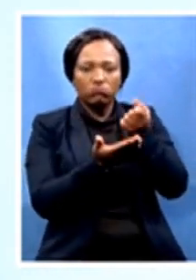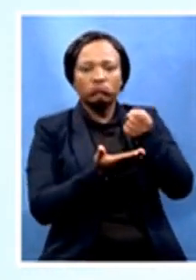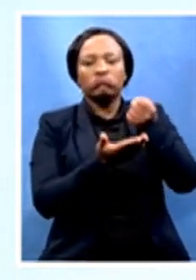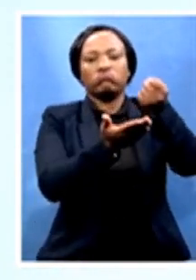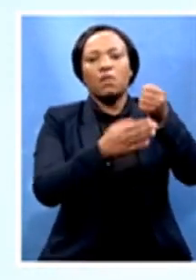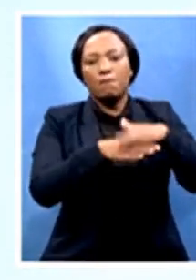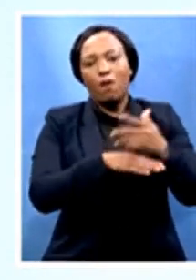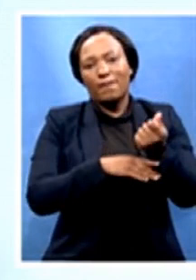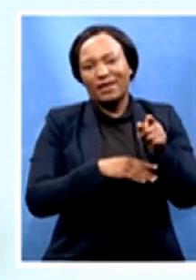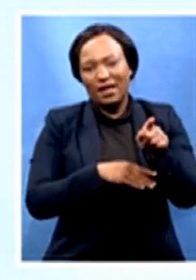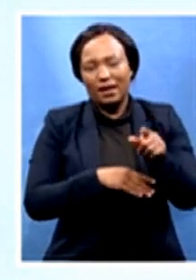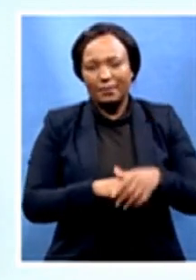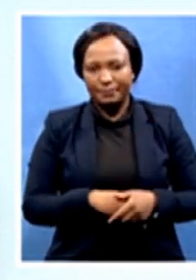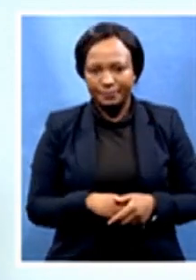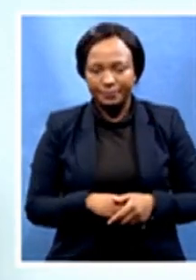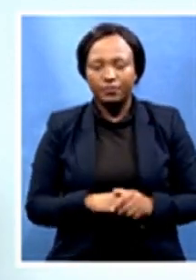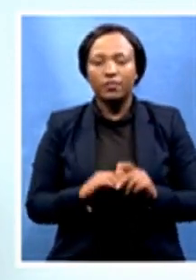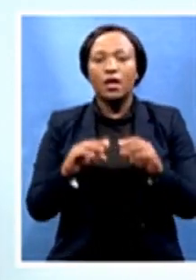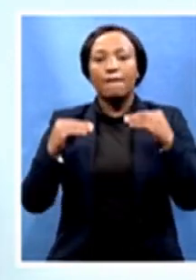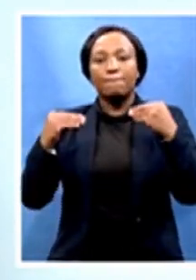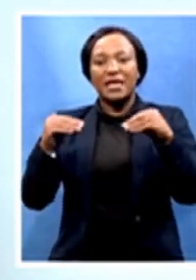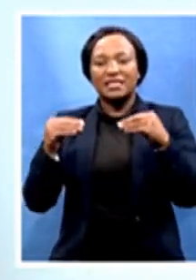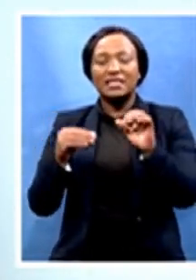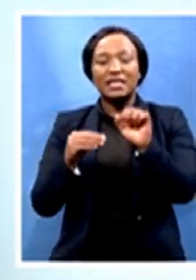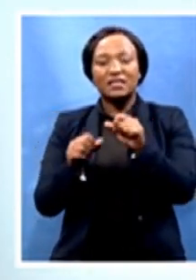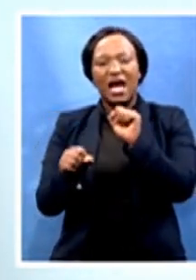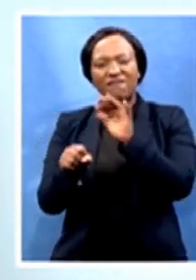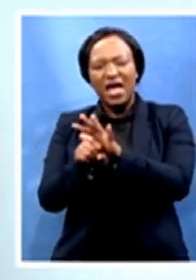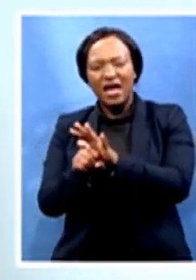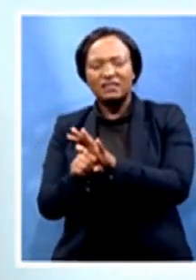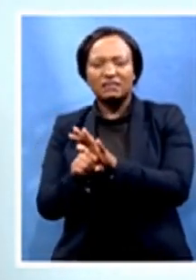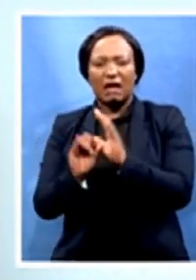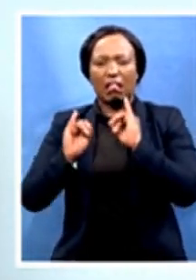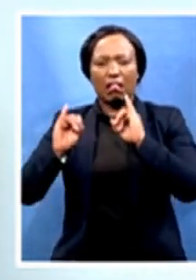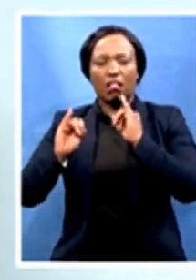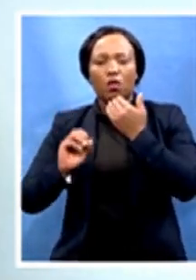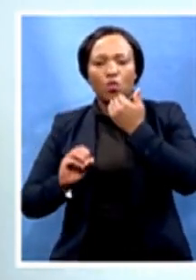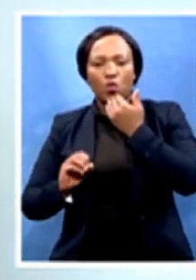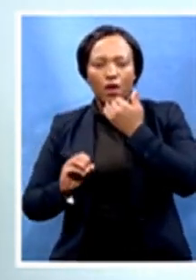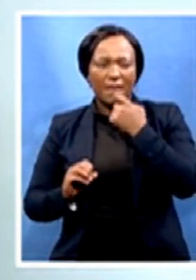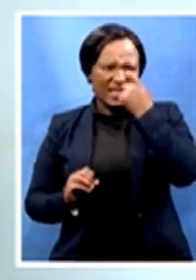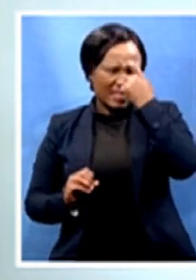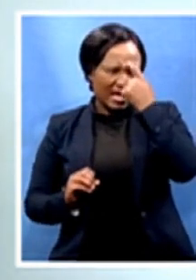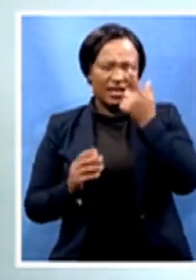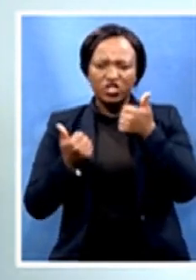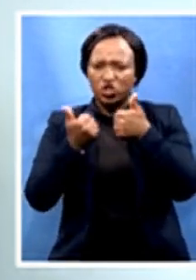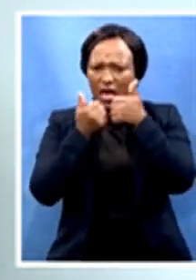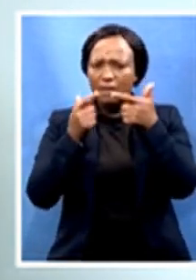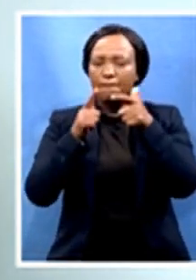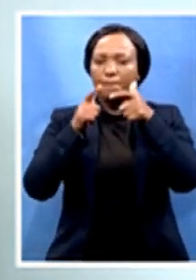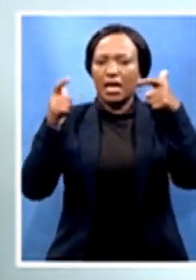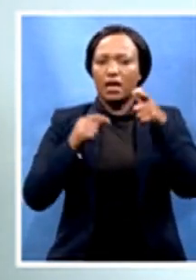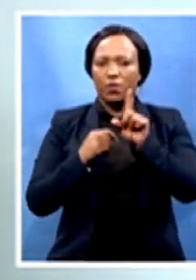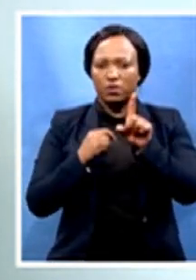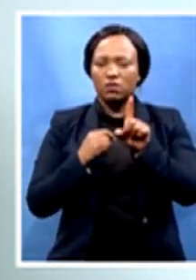businesses have been affected usually, but I think one of the biggest challenges that there has been, we must admit that there has been a gap